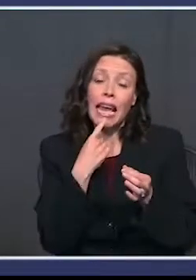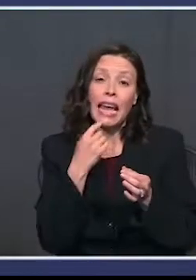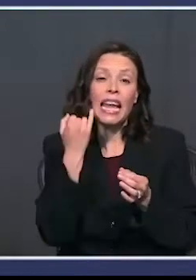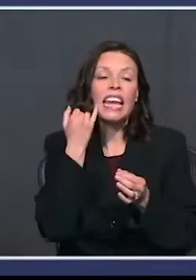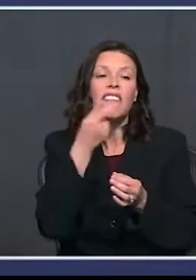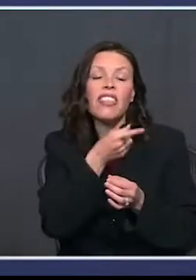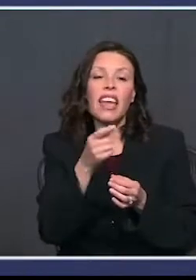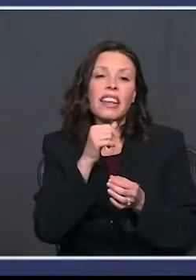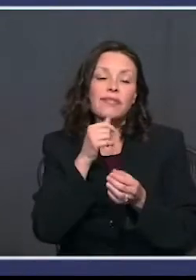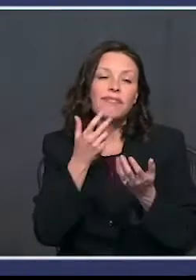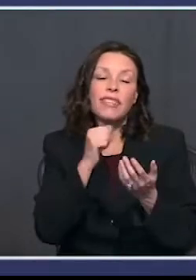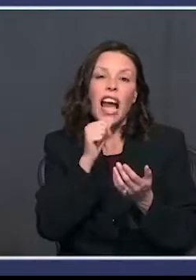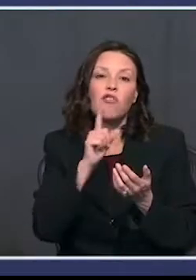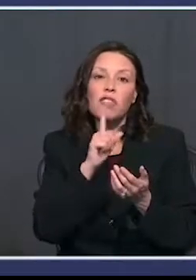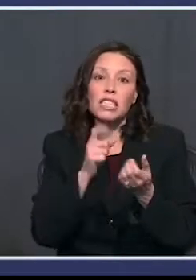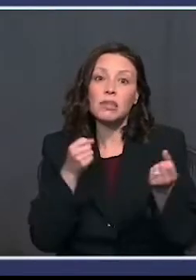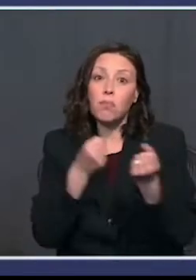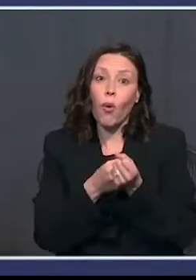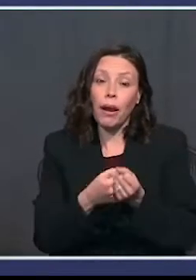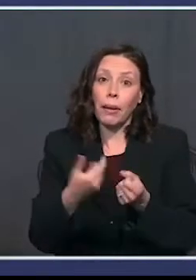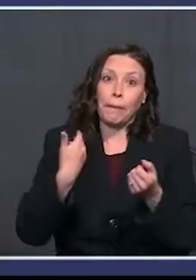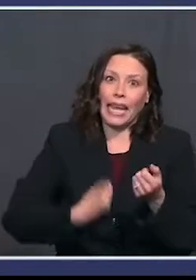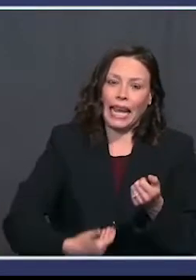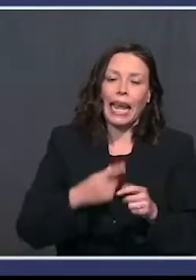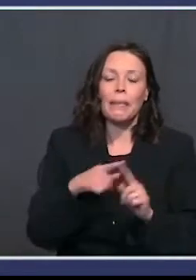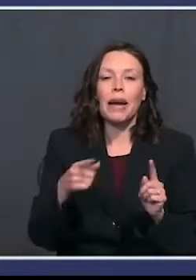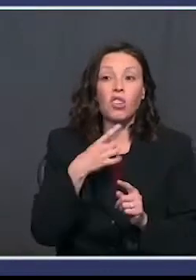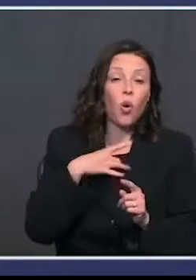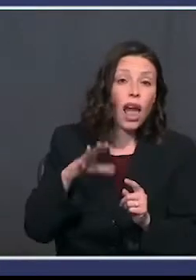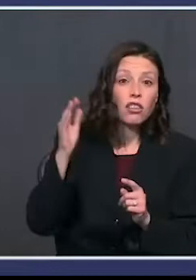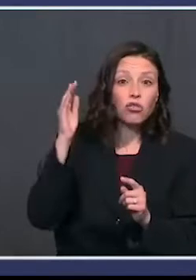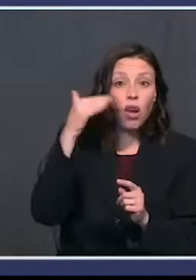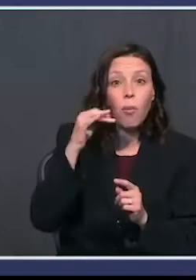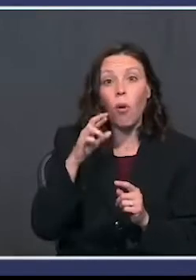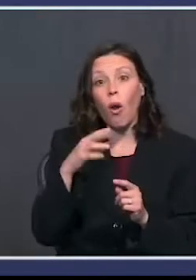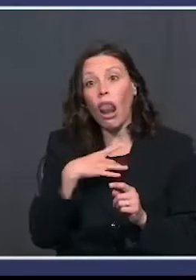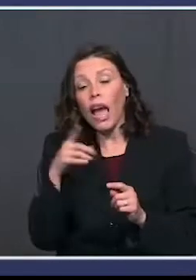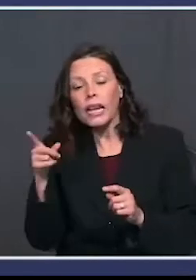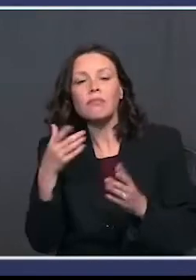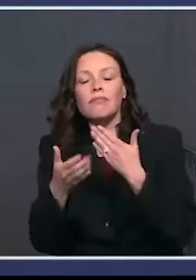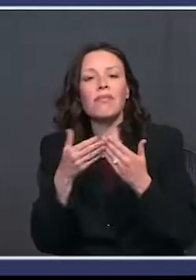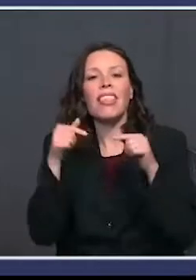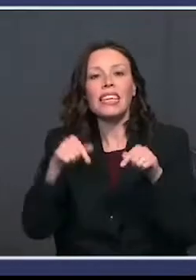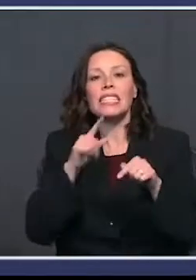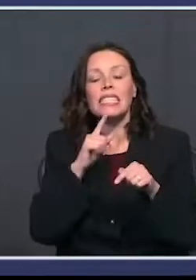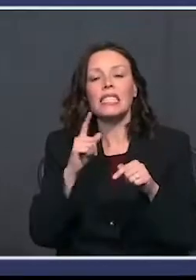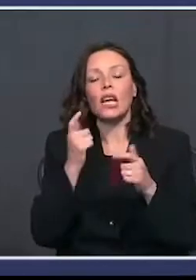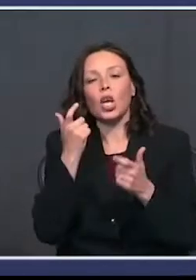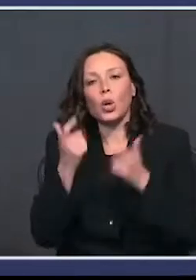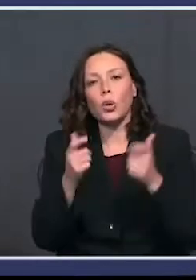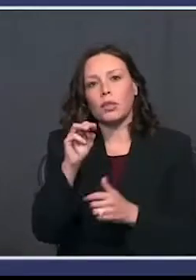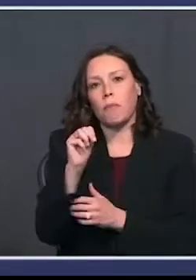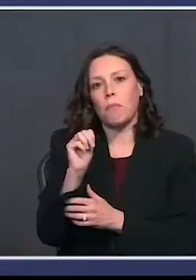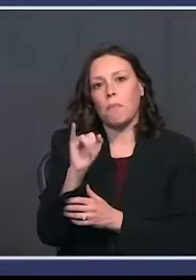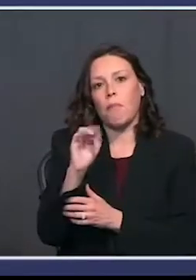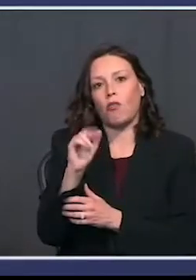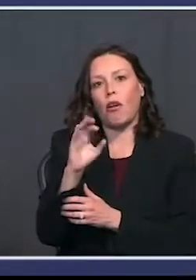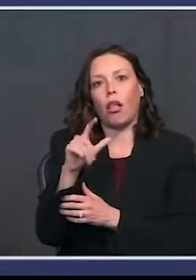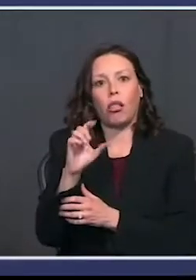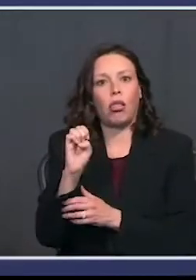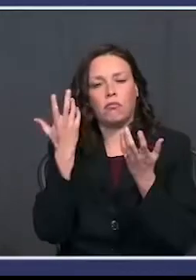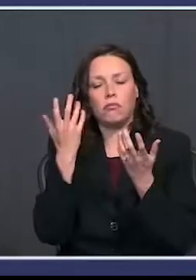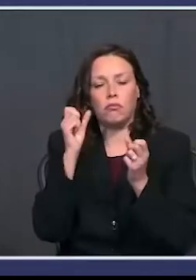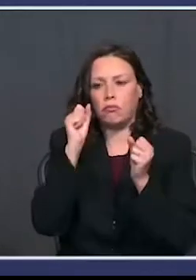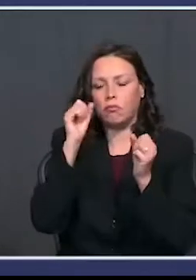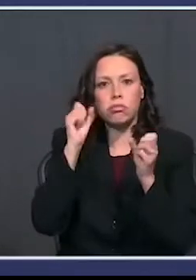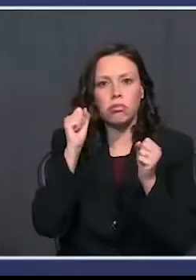aren't necessarily big fans of Donald Trump are saying whether you like him or not, this is one of the greatest miracles in the history of modern